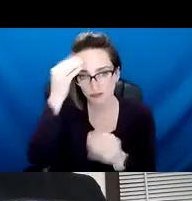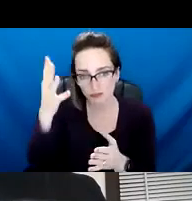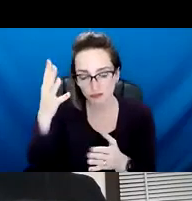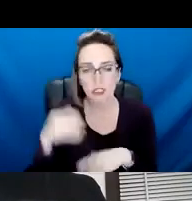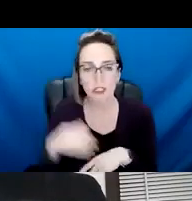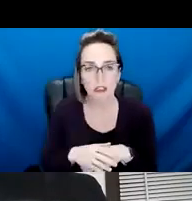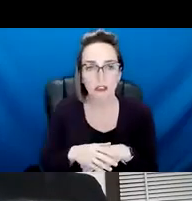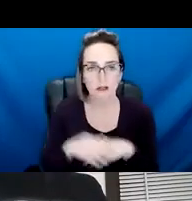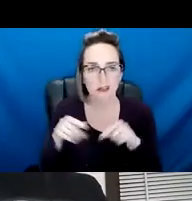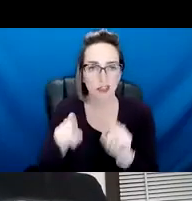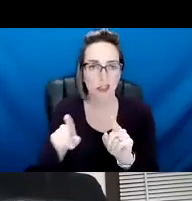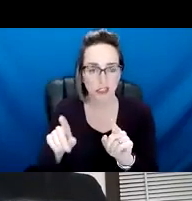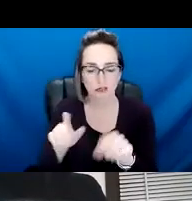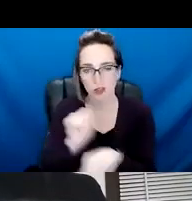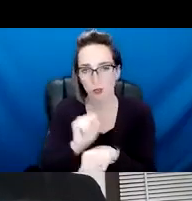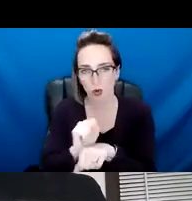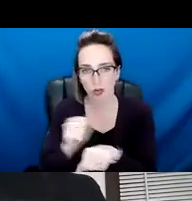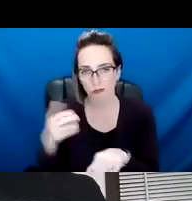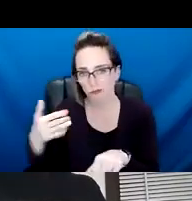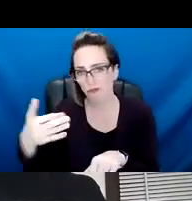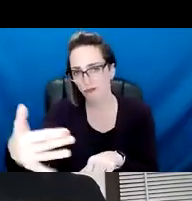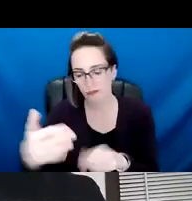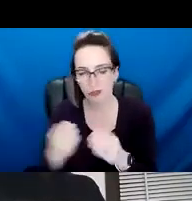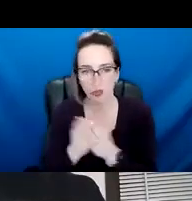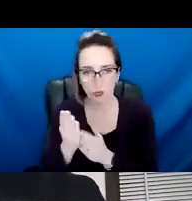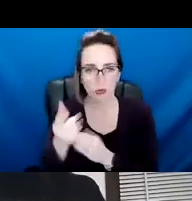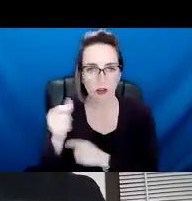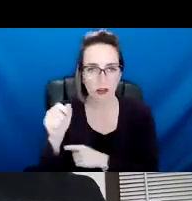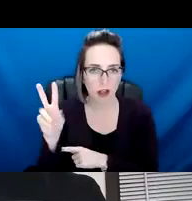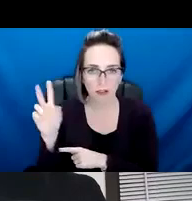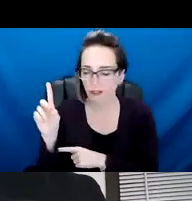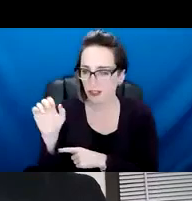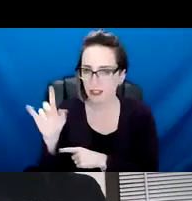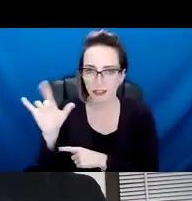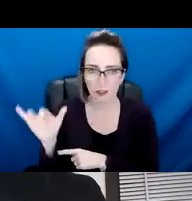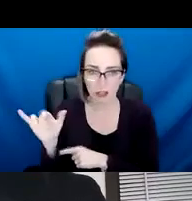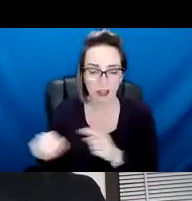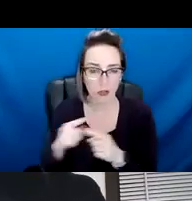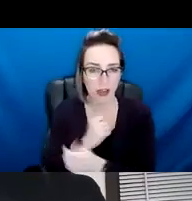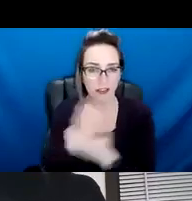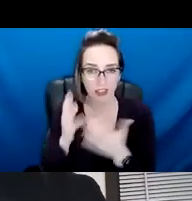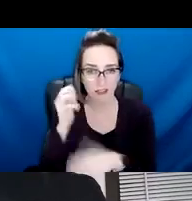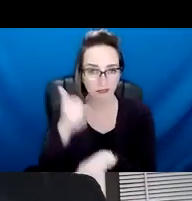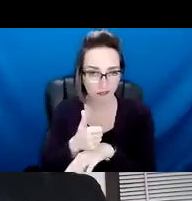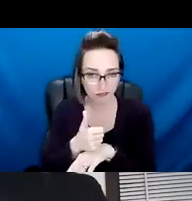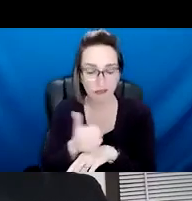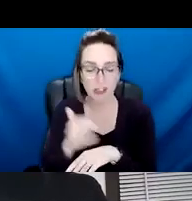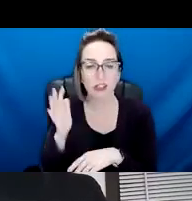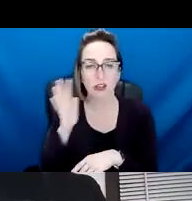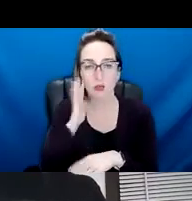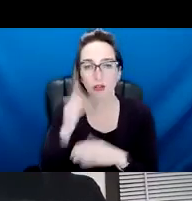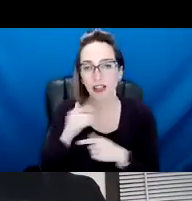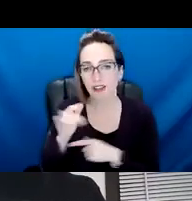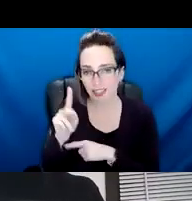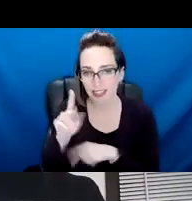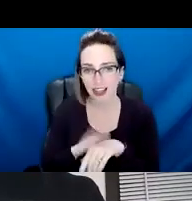as the work continues, um, through, um, gov delivery. Um, and once that is all set, there will be, um, uh, a link on